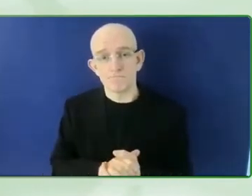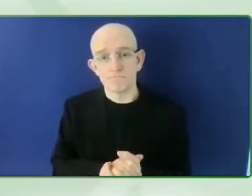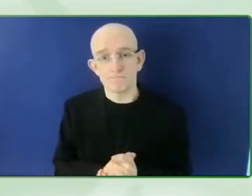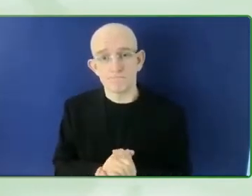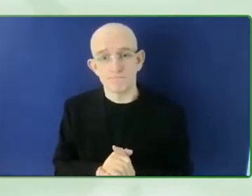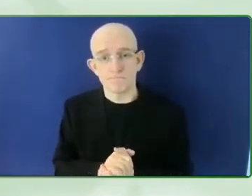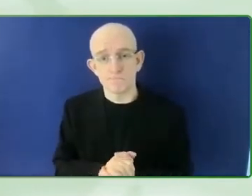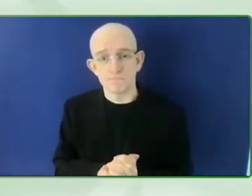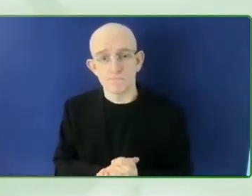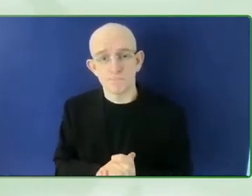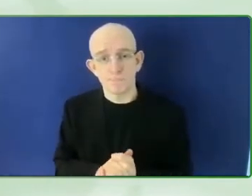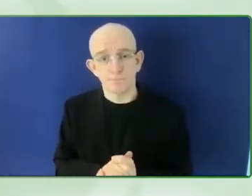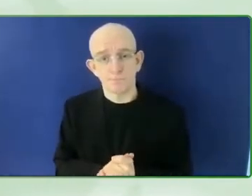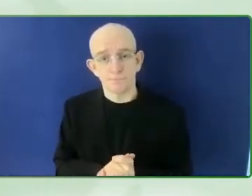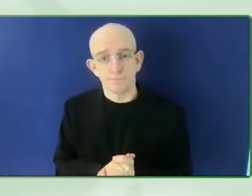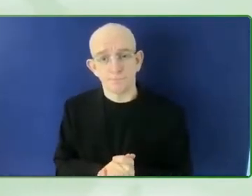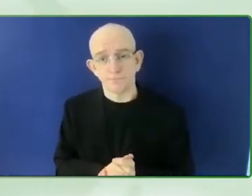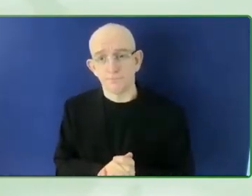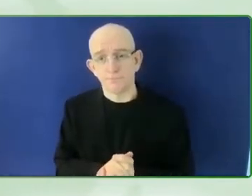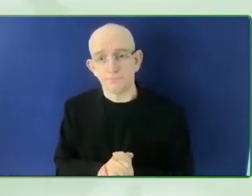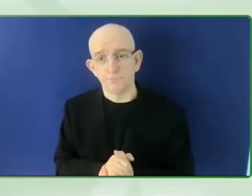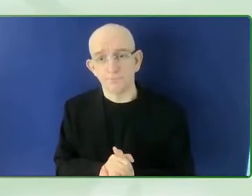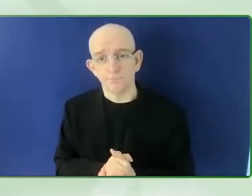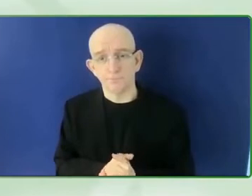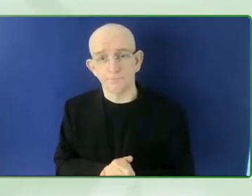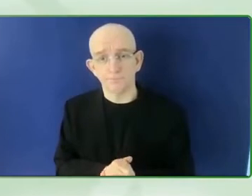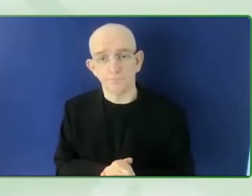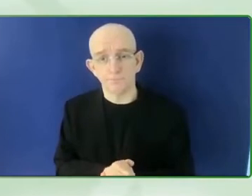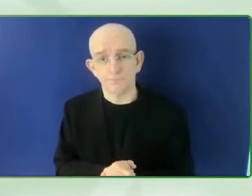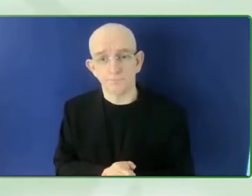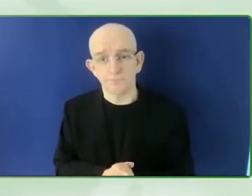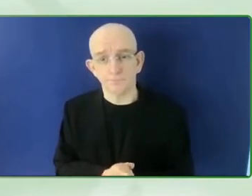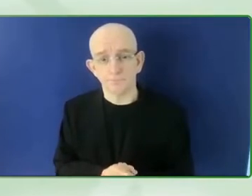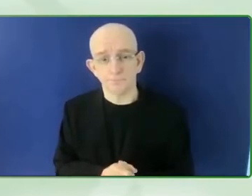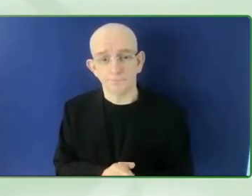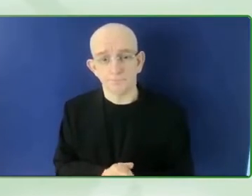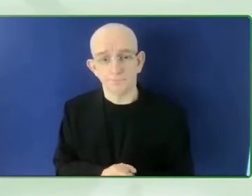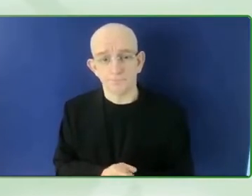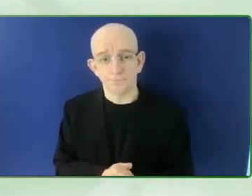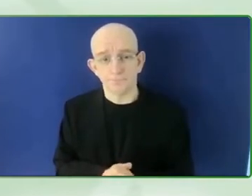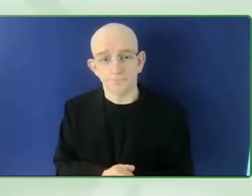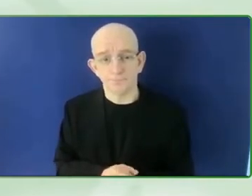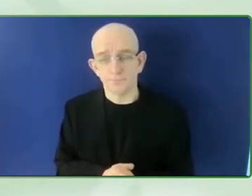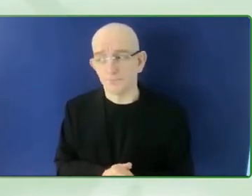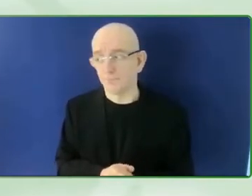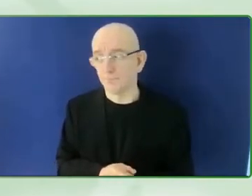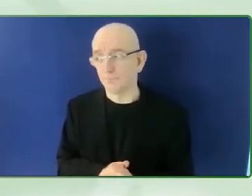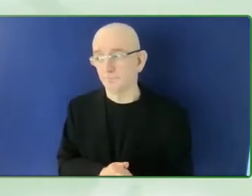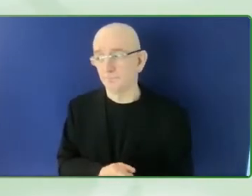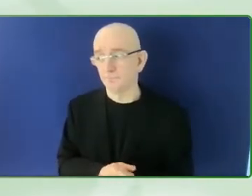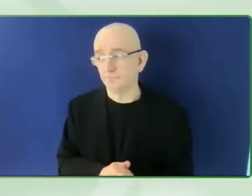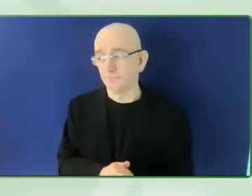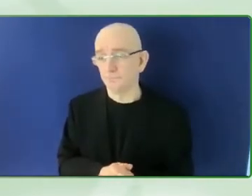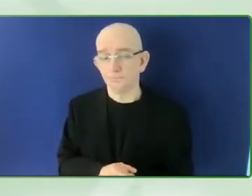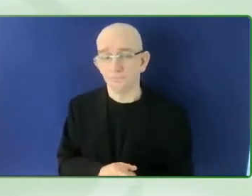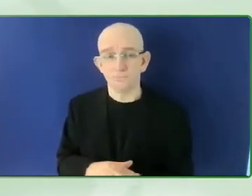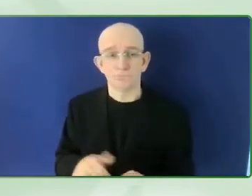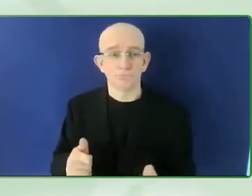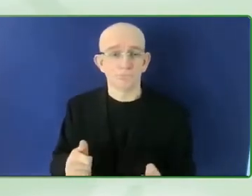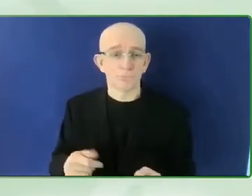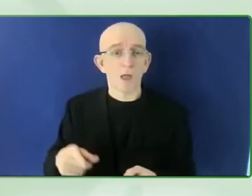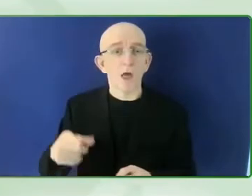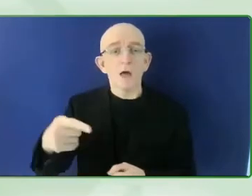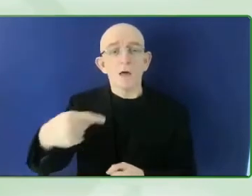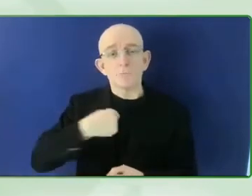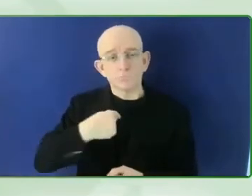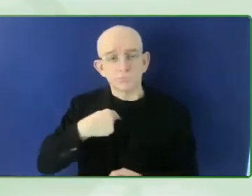reference again, the 802030 programme, and the outputs from that we hope will help us arrive at recommendations that we hope we can use to